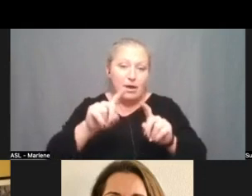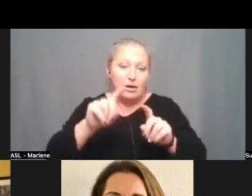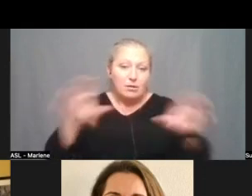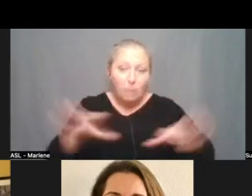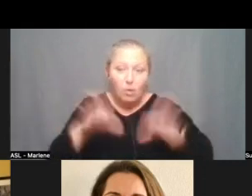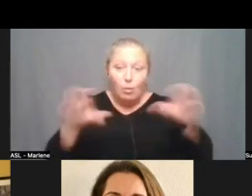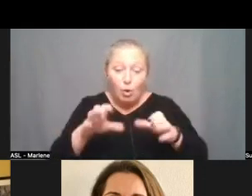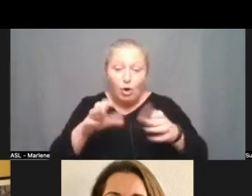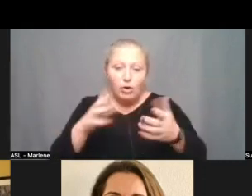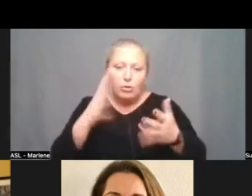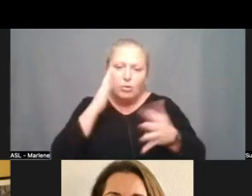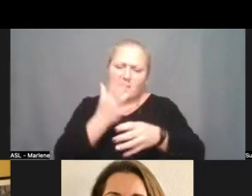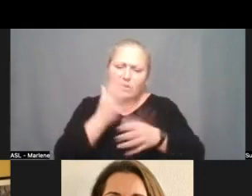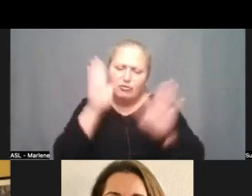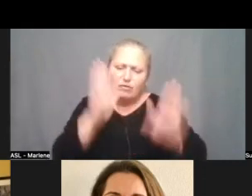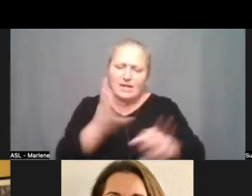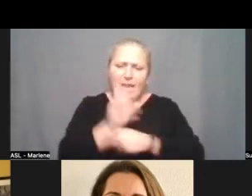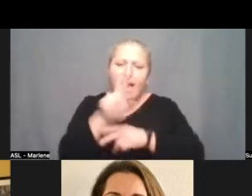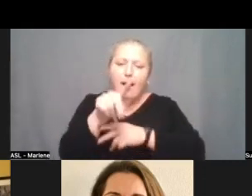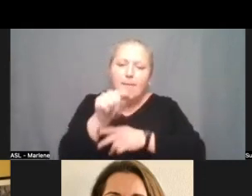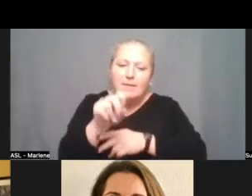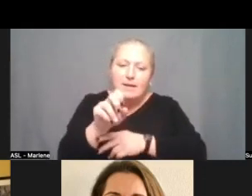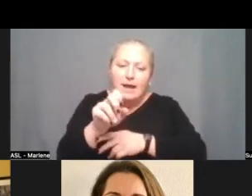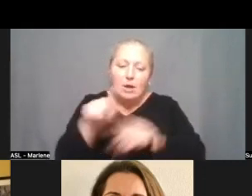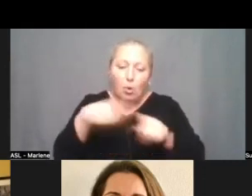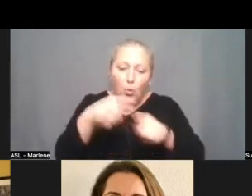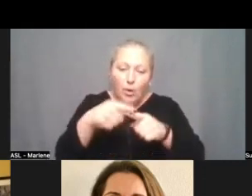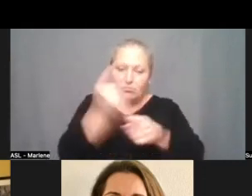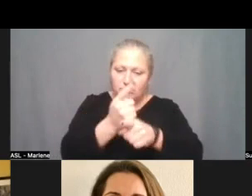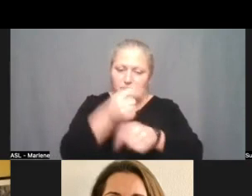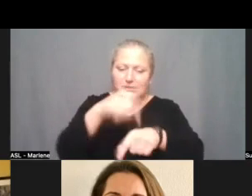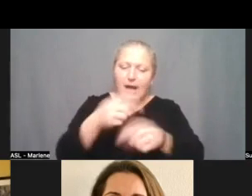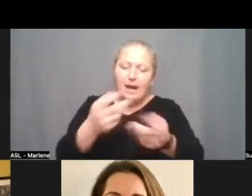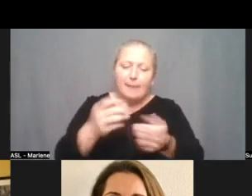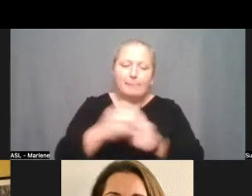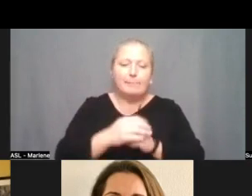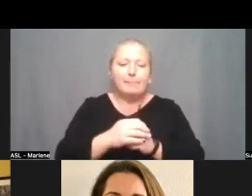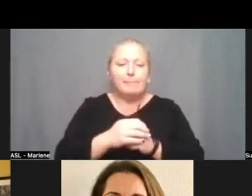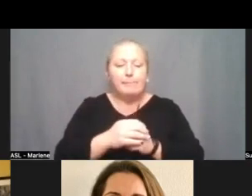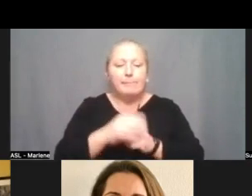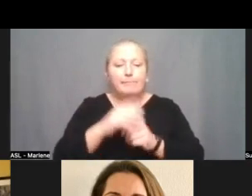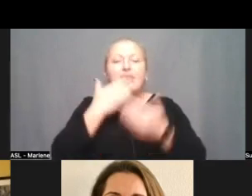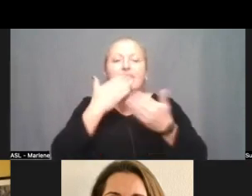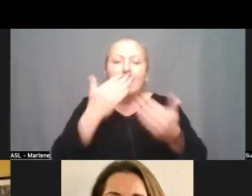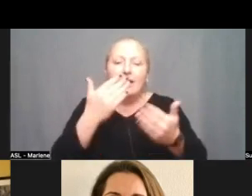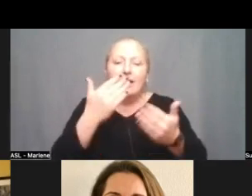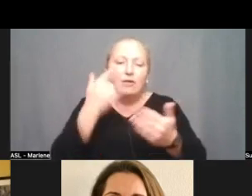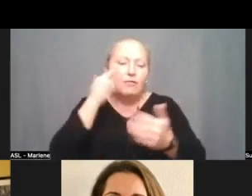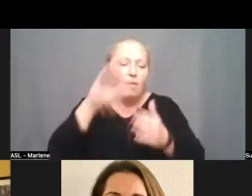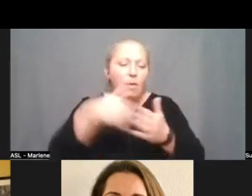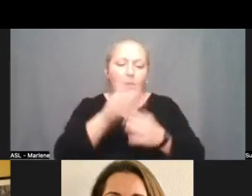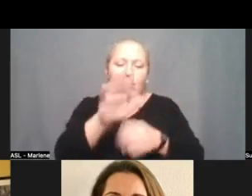update uh when it's the appropriate time so um but thank you guys for all of your work